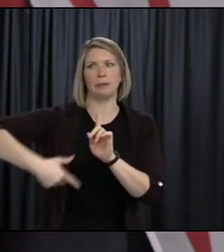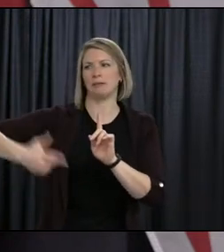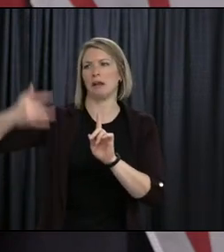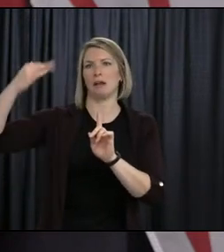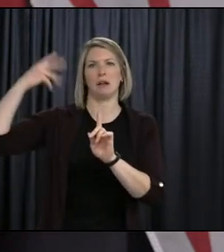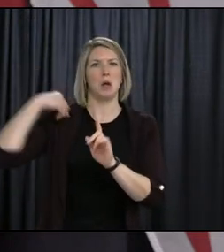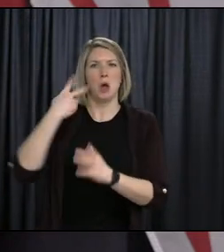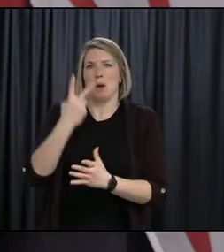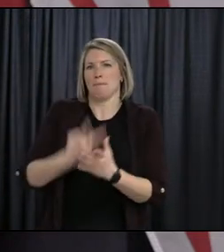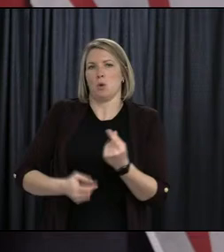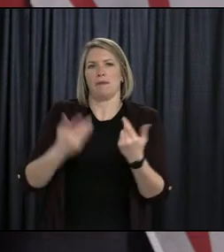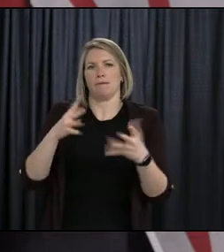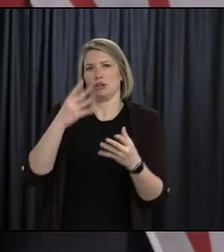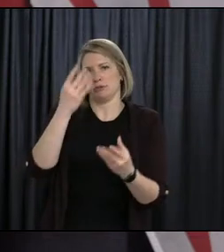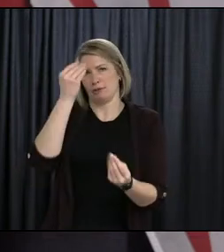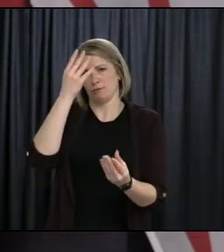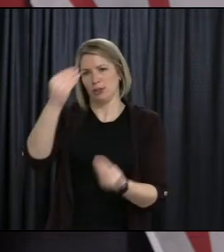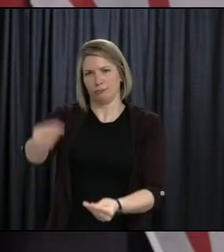school districts.